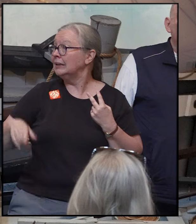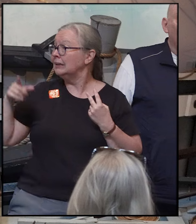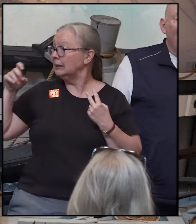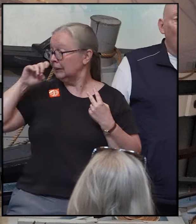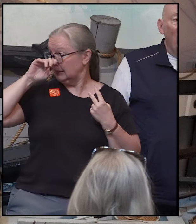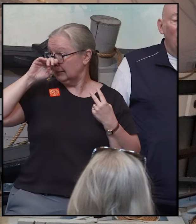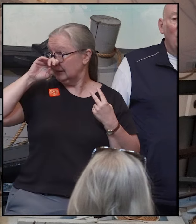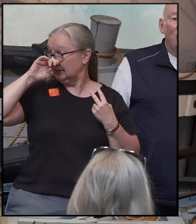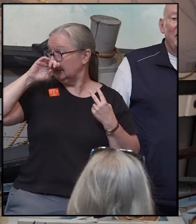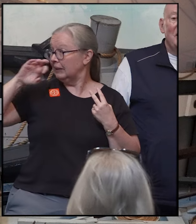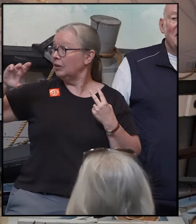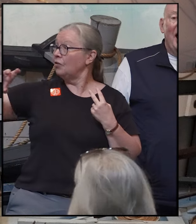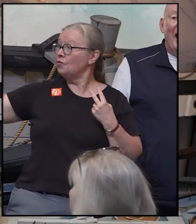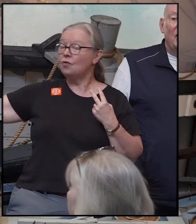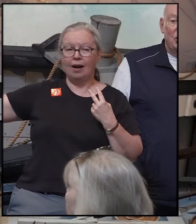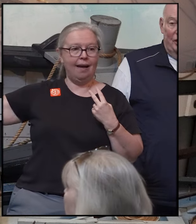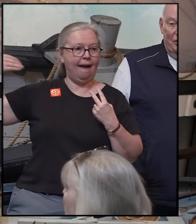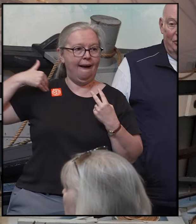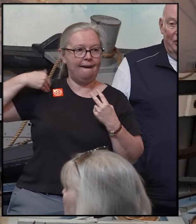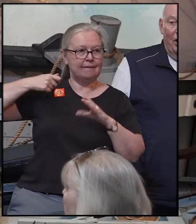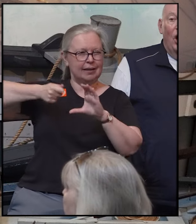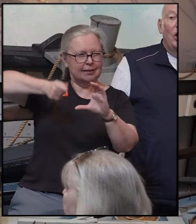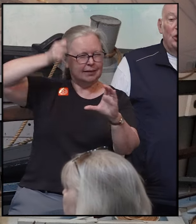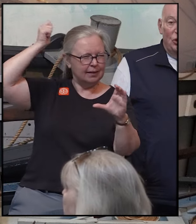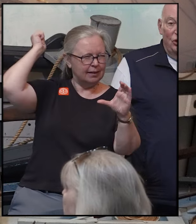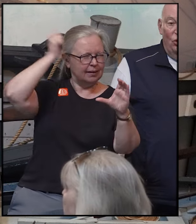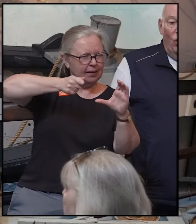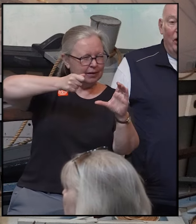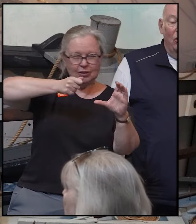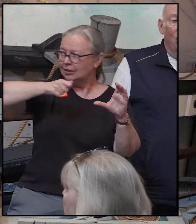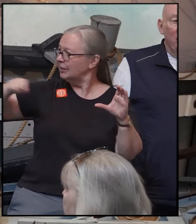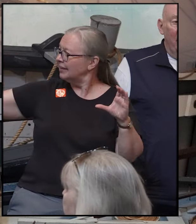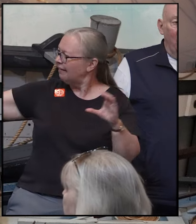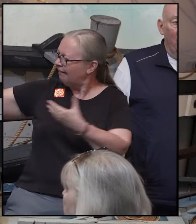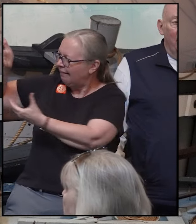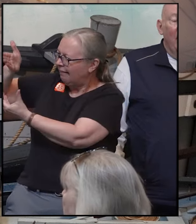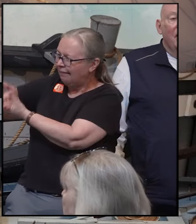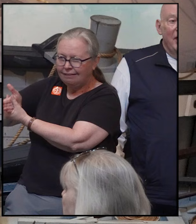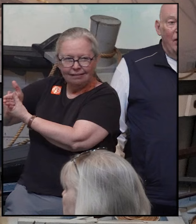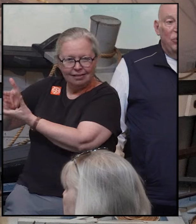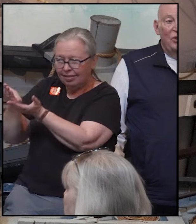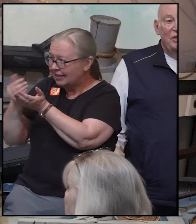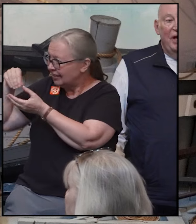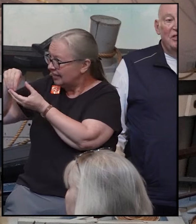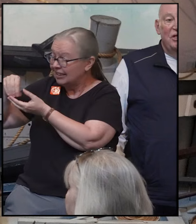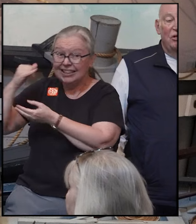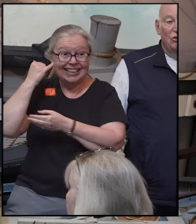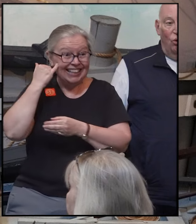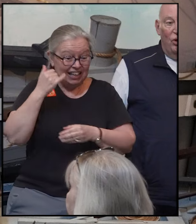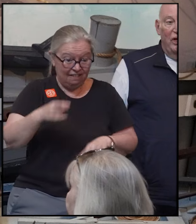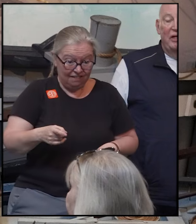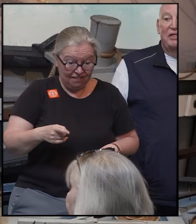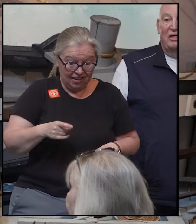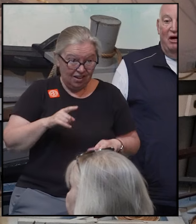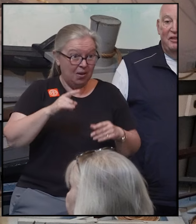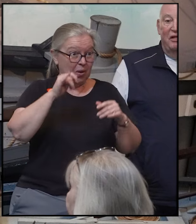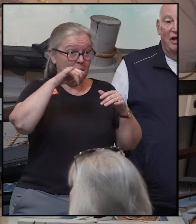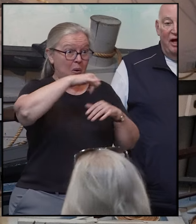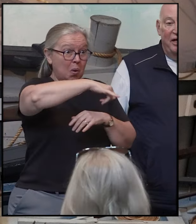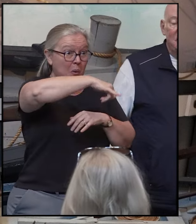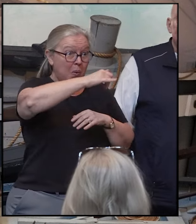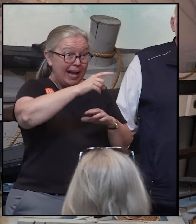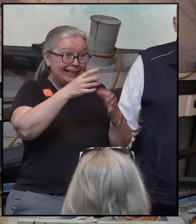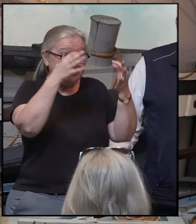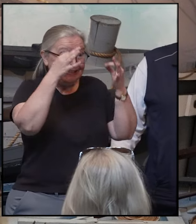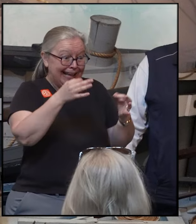side of our whale boat is a hatchet. Should the whale go down, that person has the authority to cut